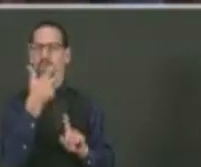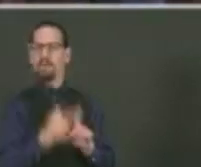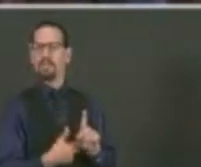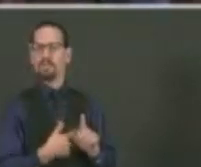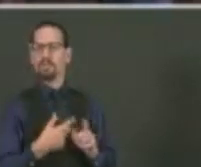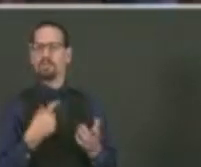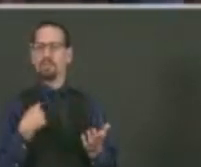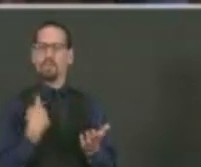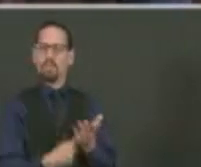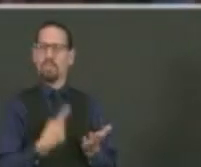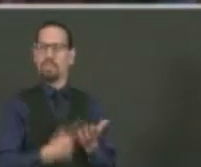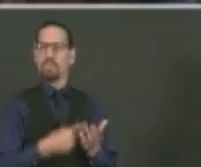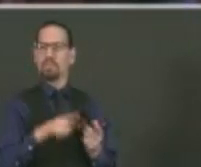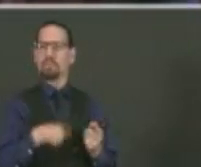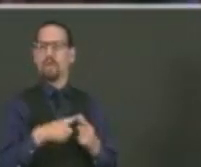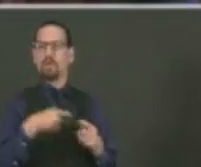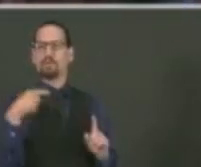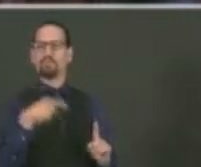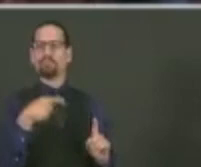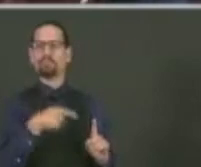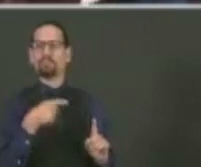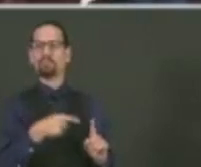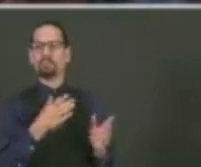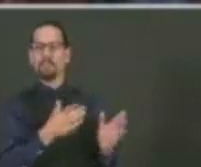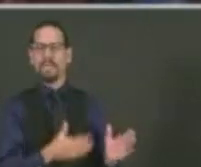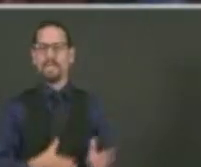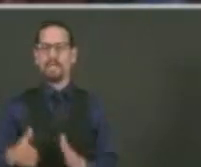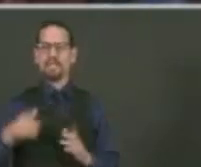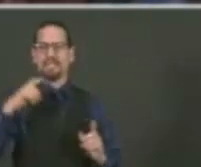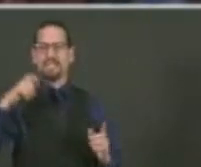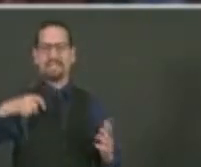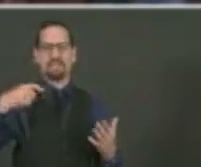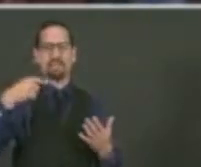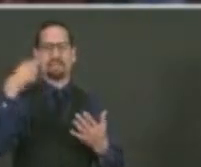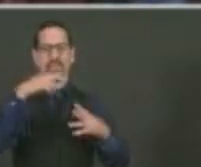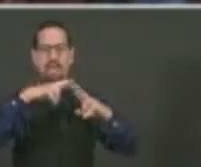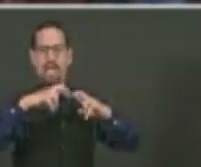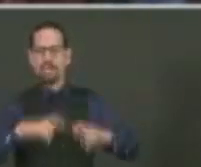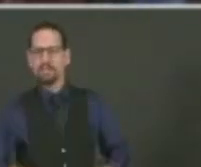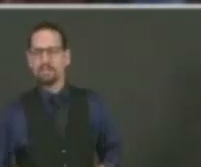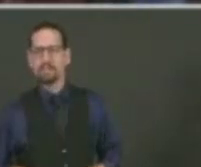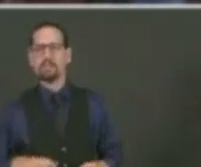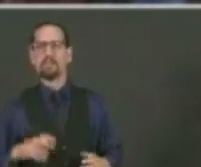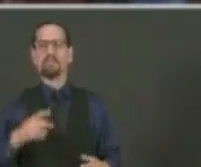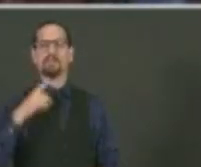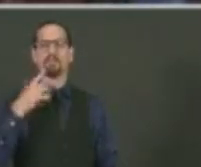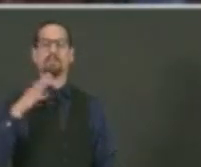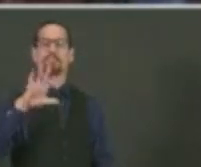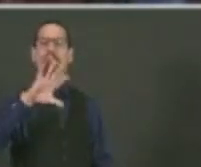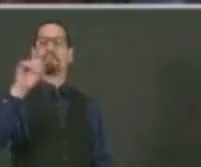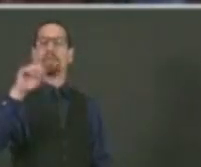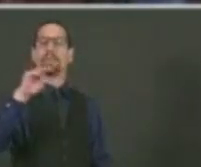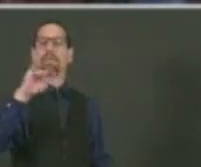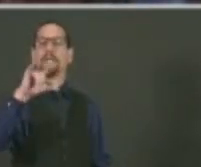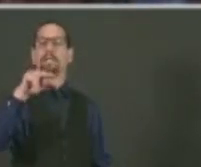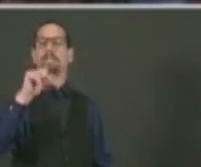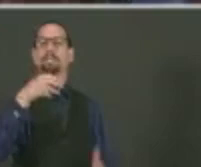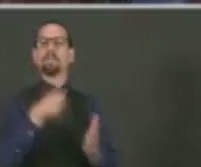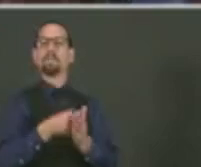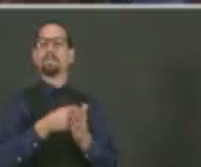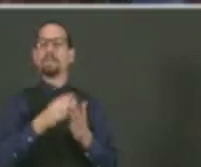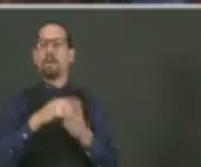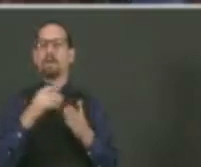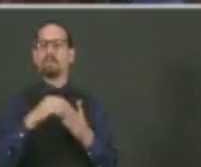systemic planning, needs analysis. We've talked about a $50 million budget available for schools to